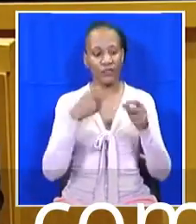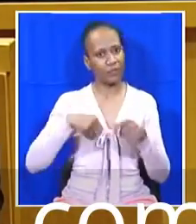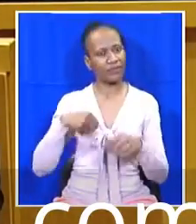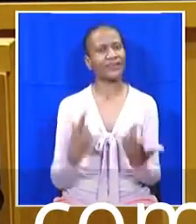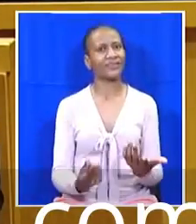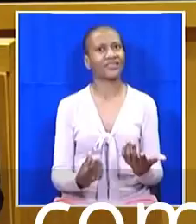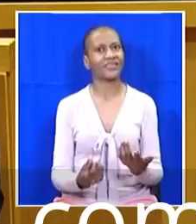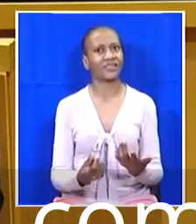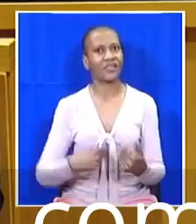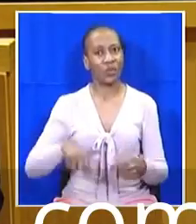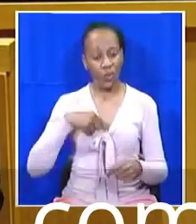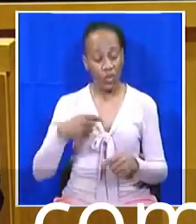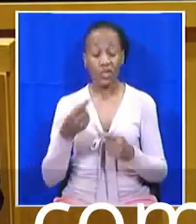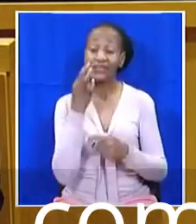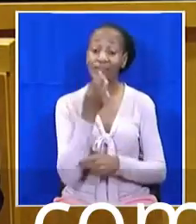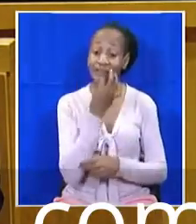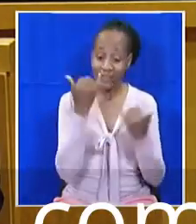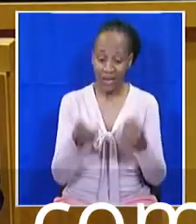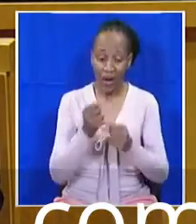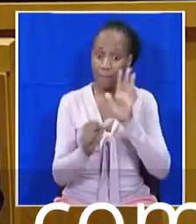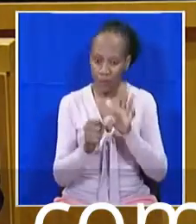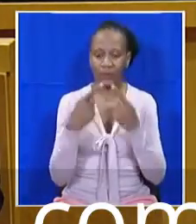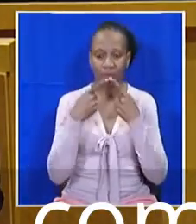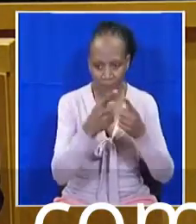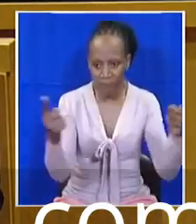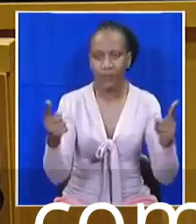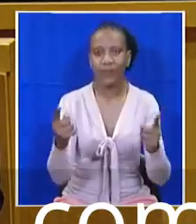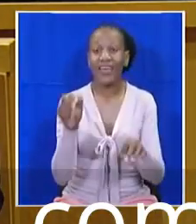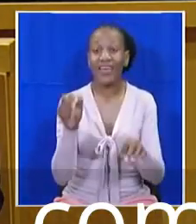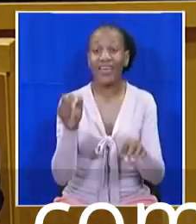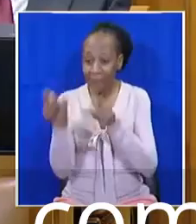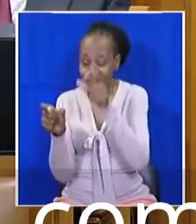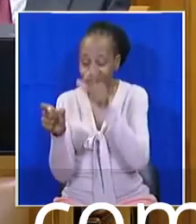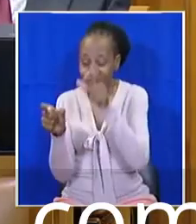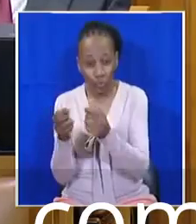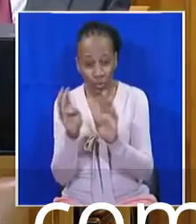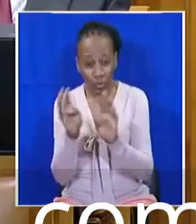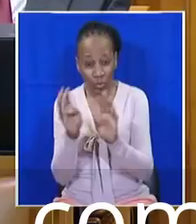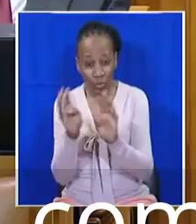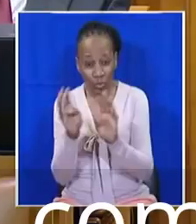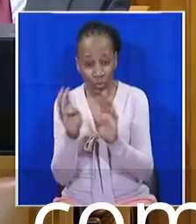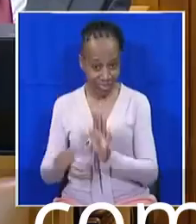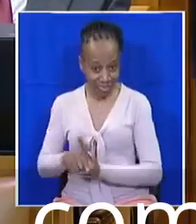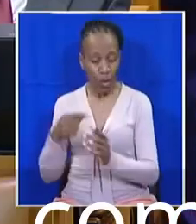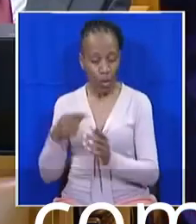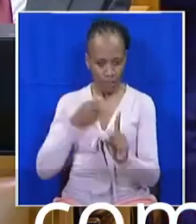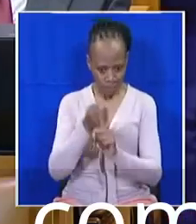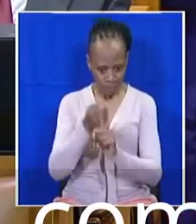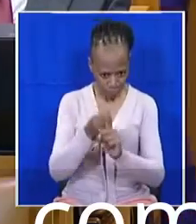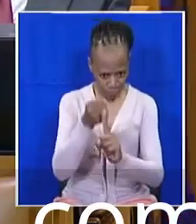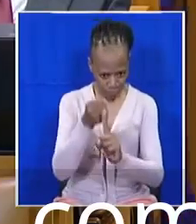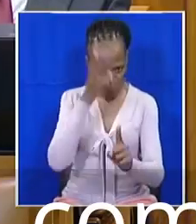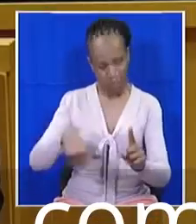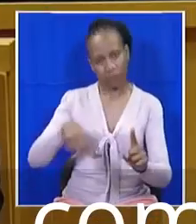and we send a very important message here today to anyone who has that in mind. We will fight as hard as we